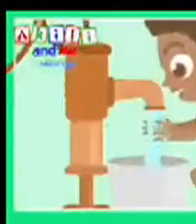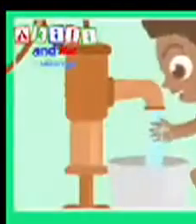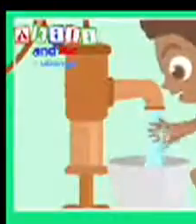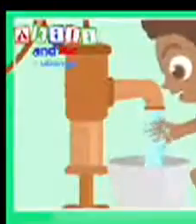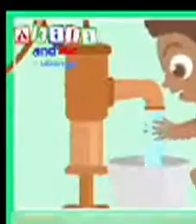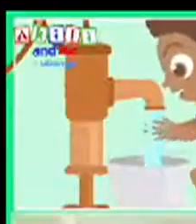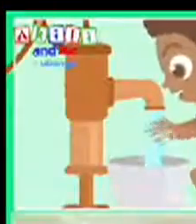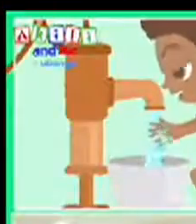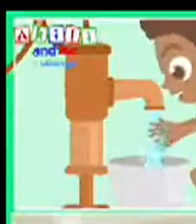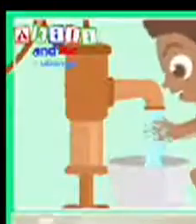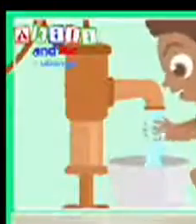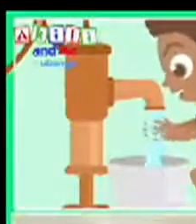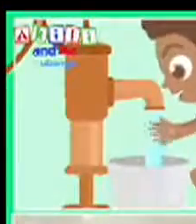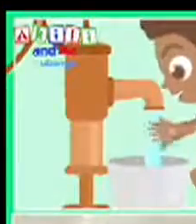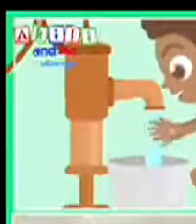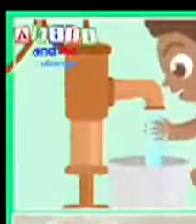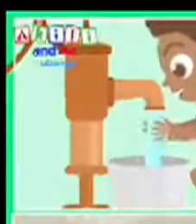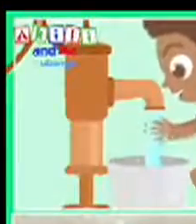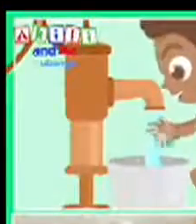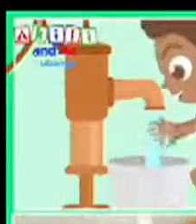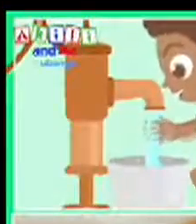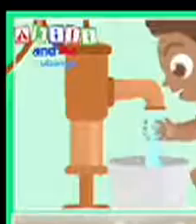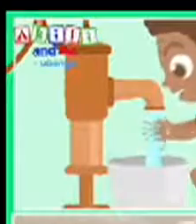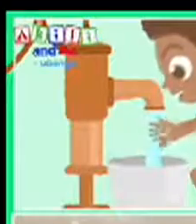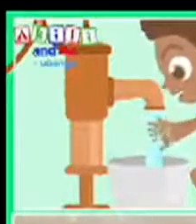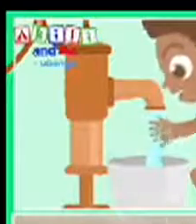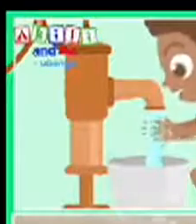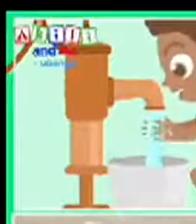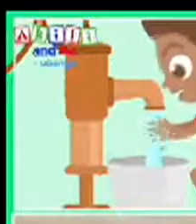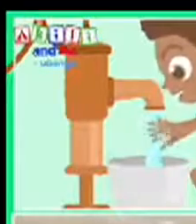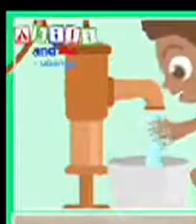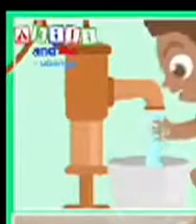We'll be right back.